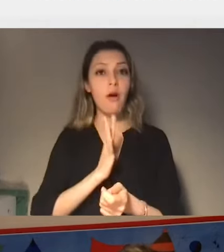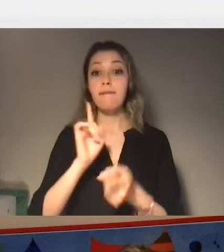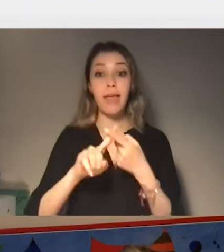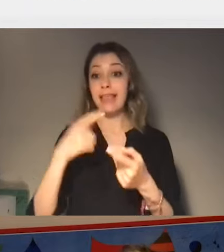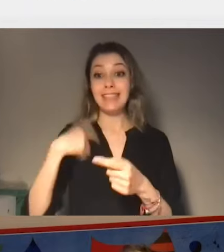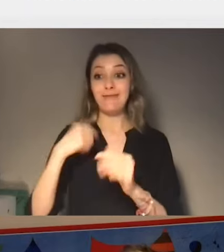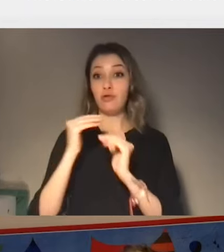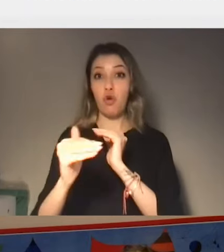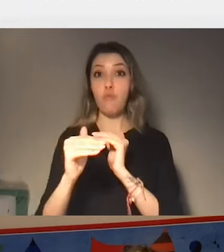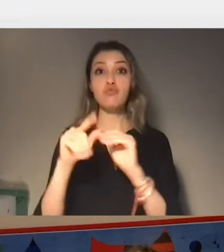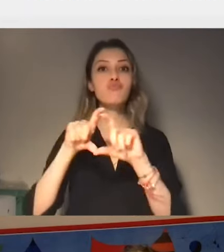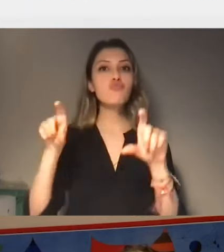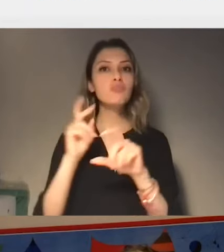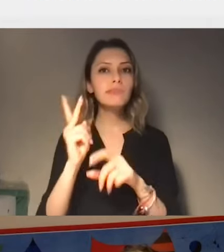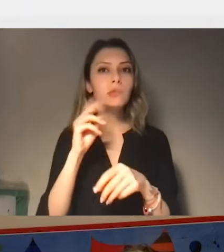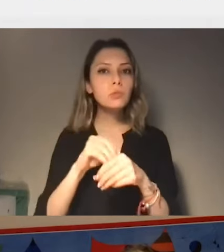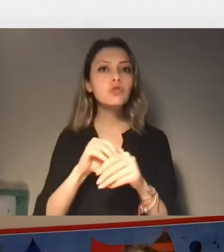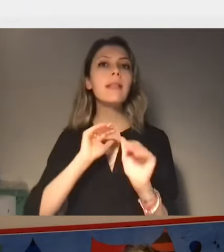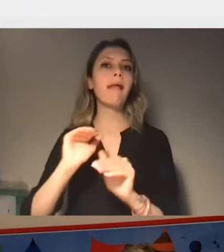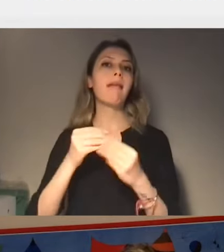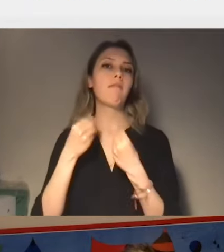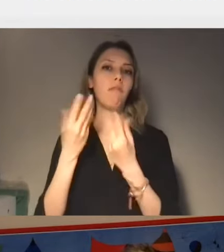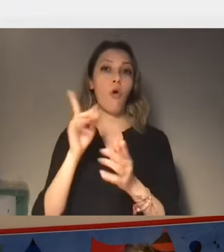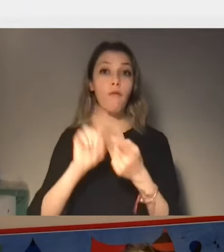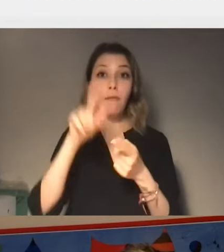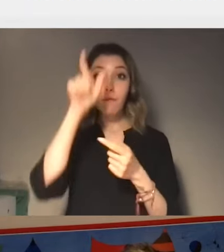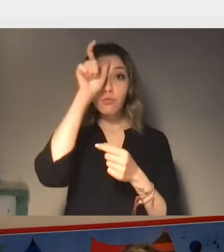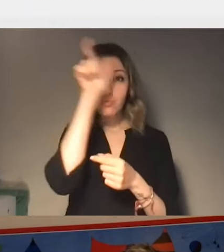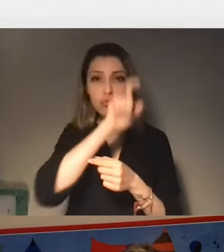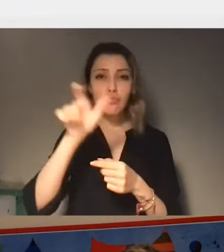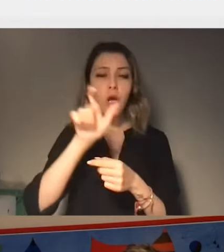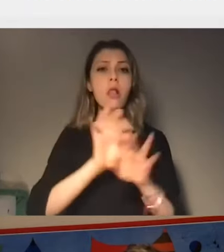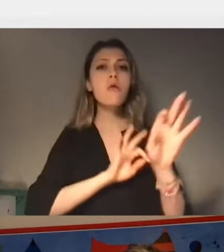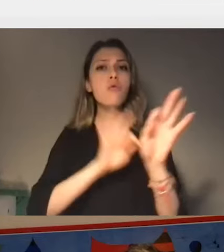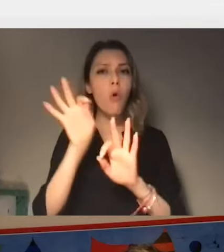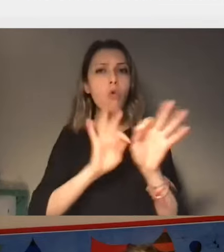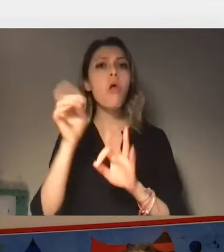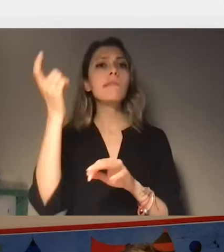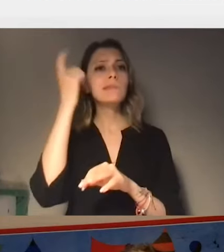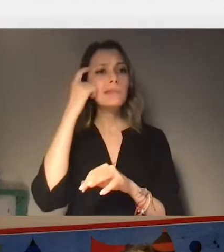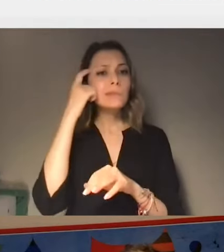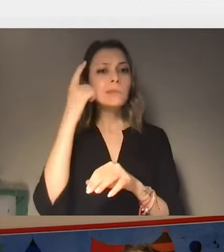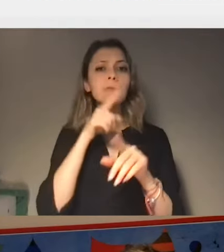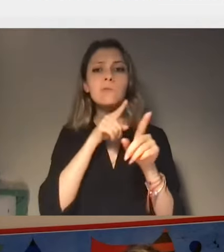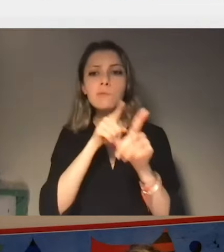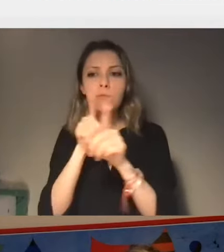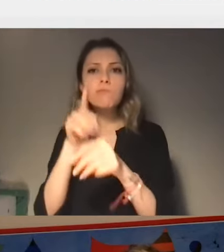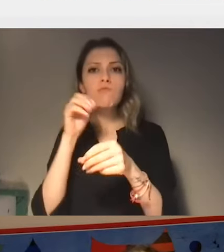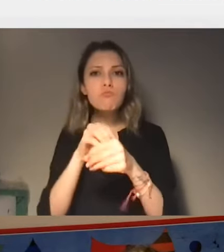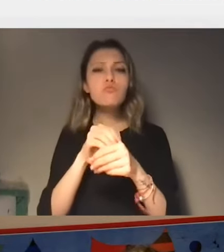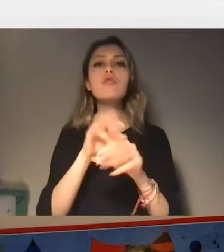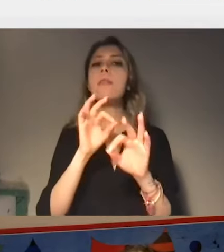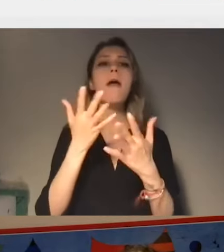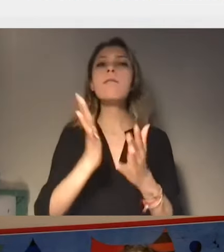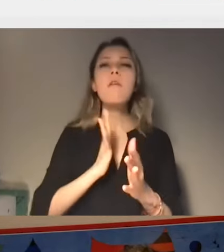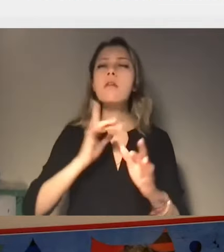monitoring compliance of Turkey's human rights obligations within the international human rights framework, mainly the